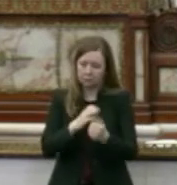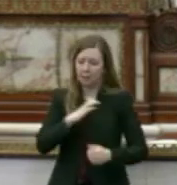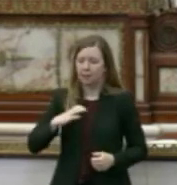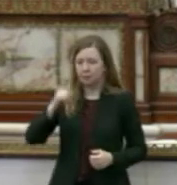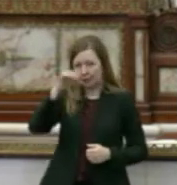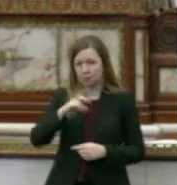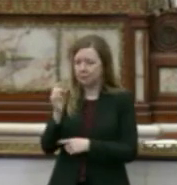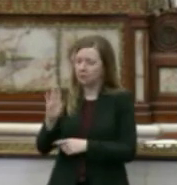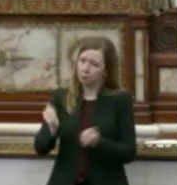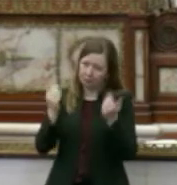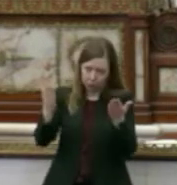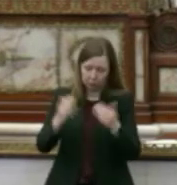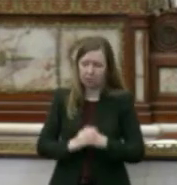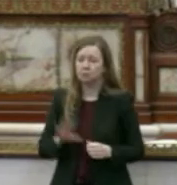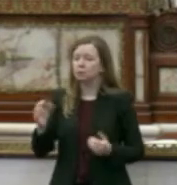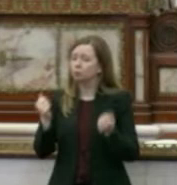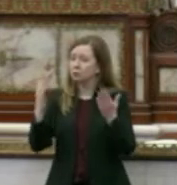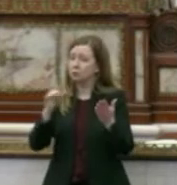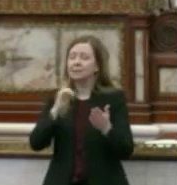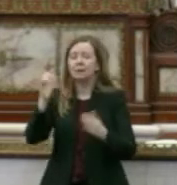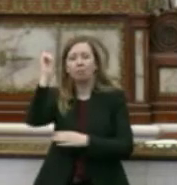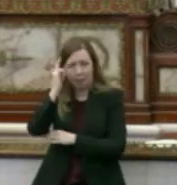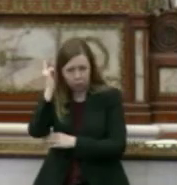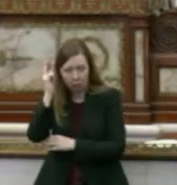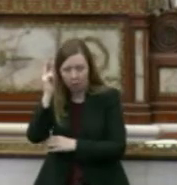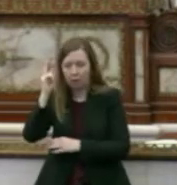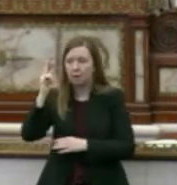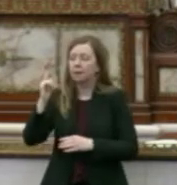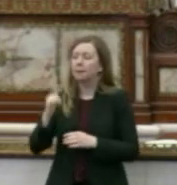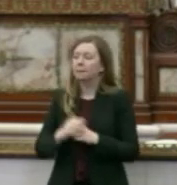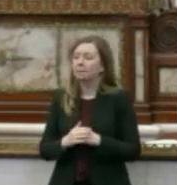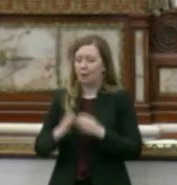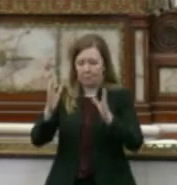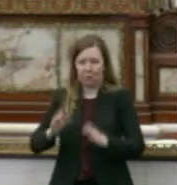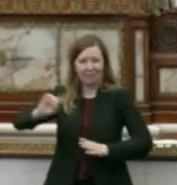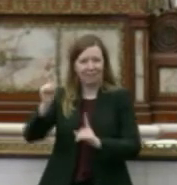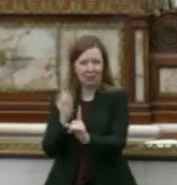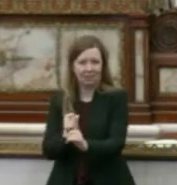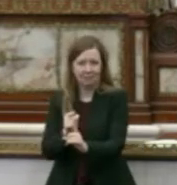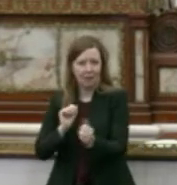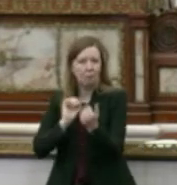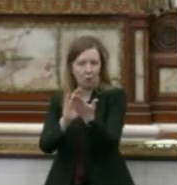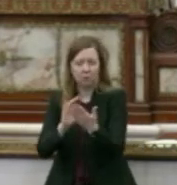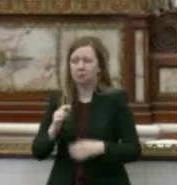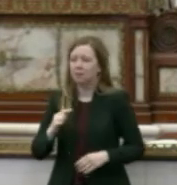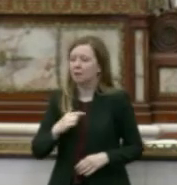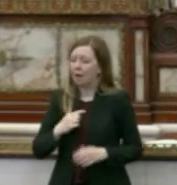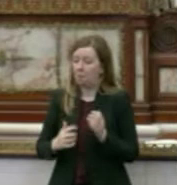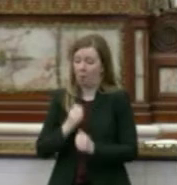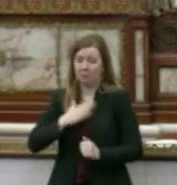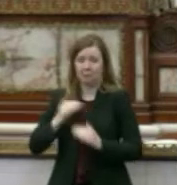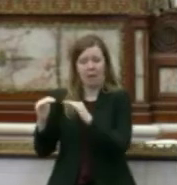resolution. Mr. Dahm's resolution is a logical, person-first approach that I and most of my